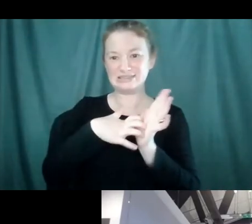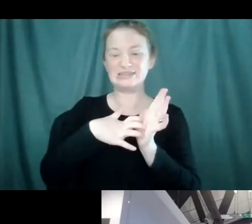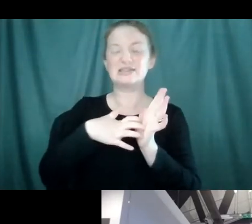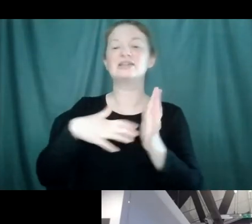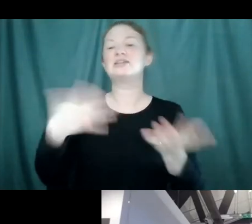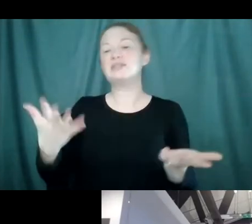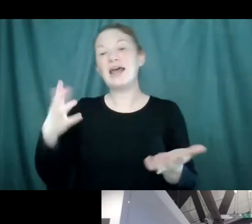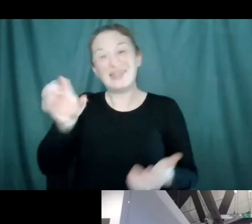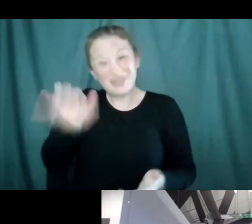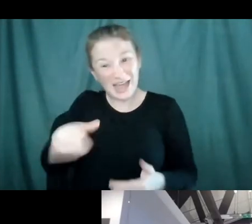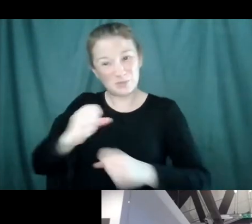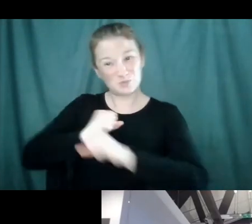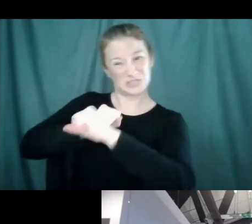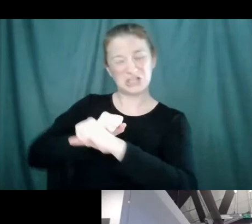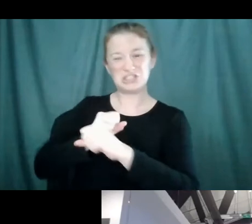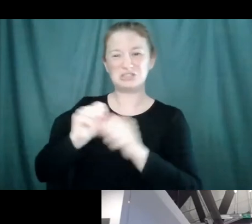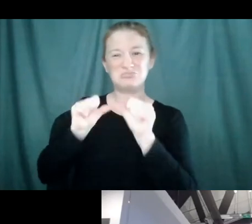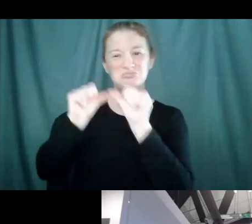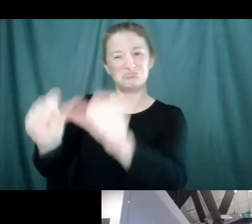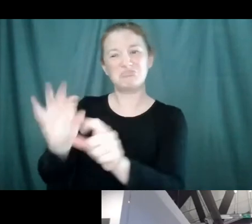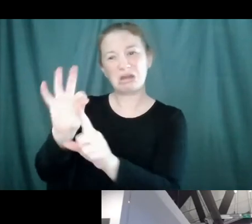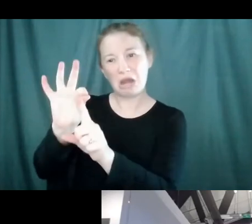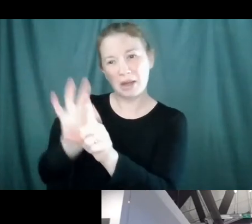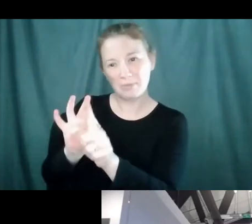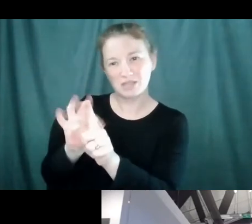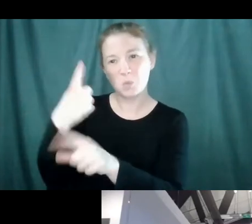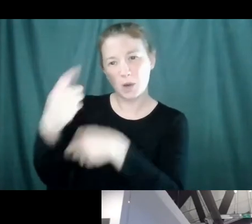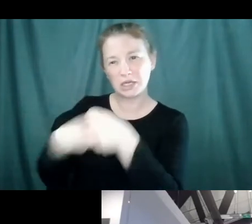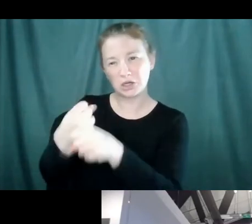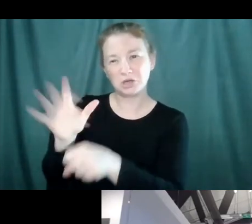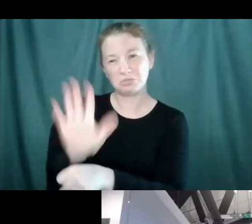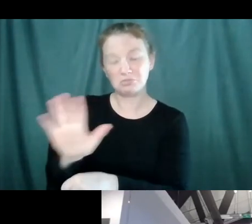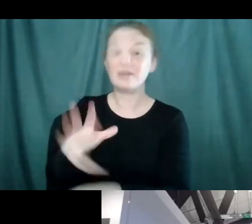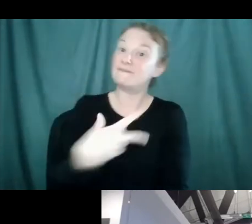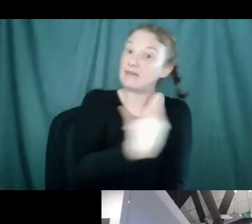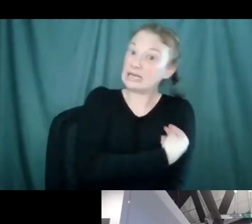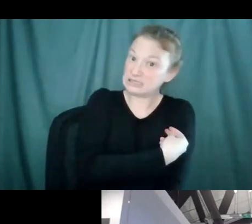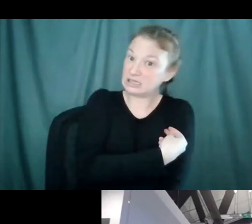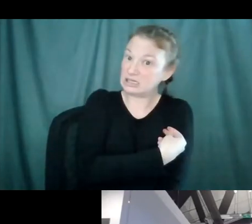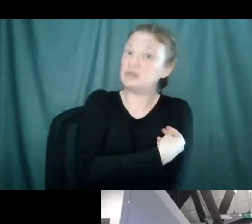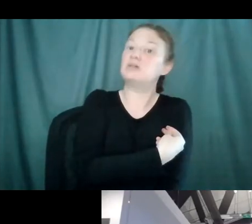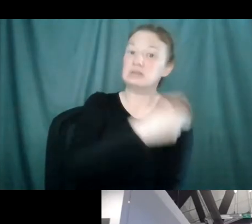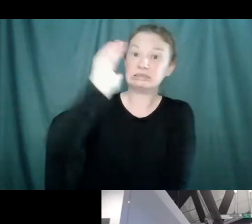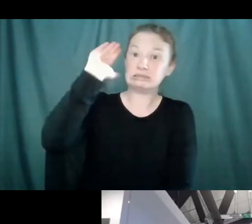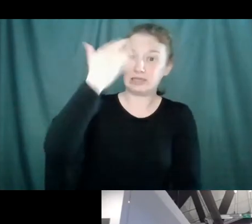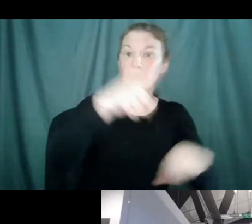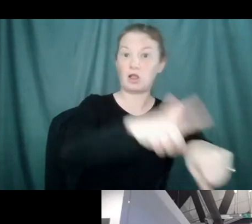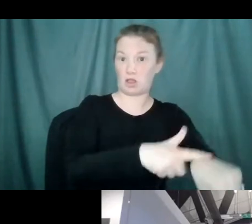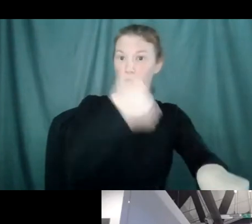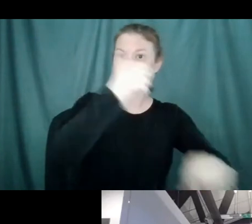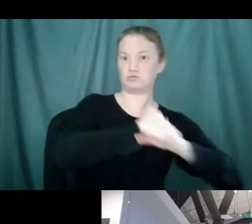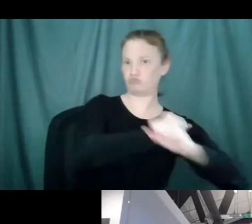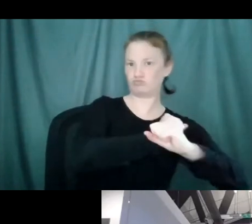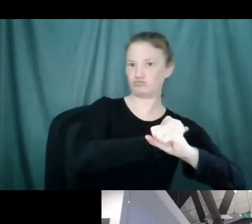nine months or maybe a year, whereas the protection from the vaccines looks to be substantially longer than that.